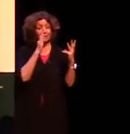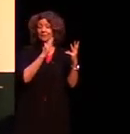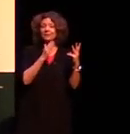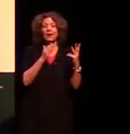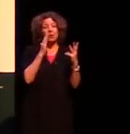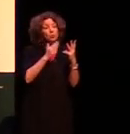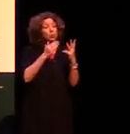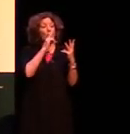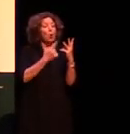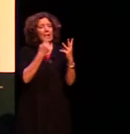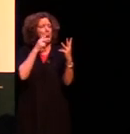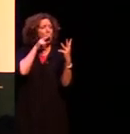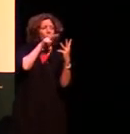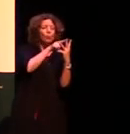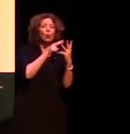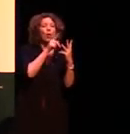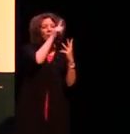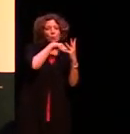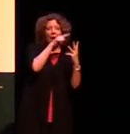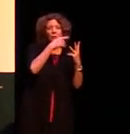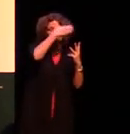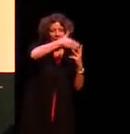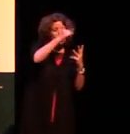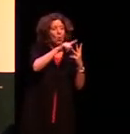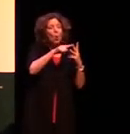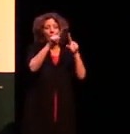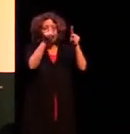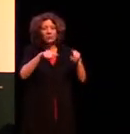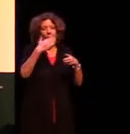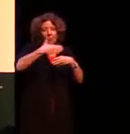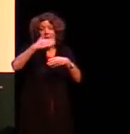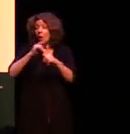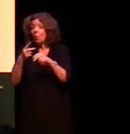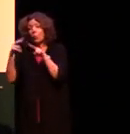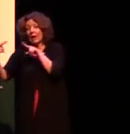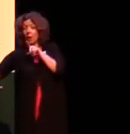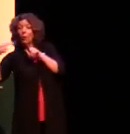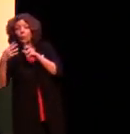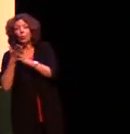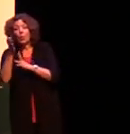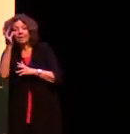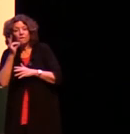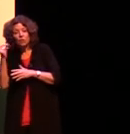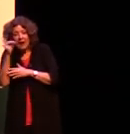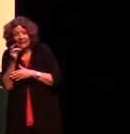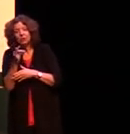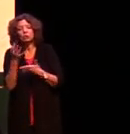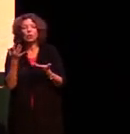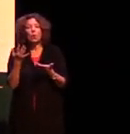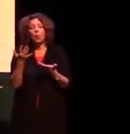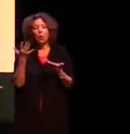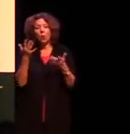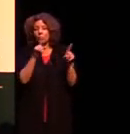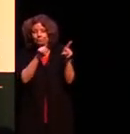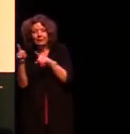going and looking through the round window or the square window we look through the French window or the English window or the Murrenpata window